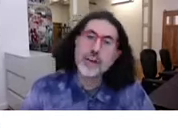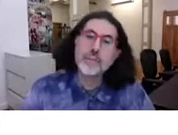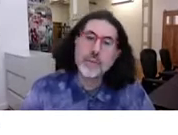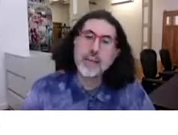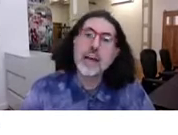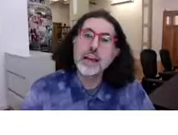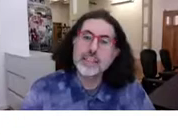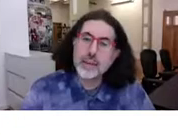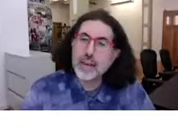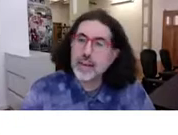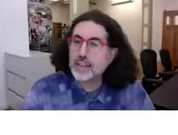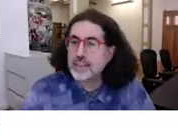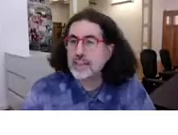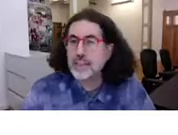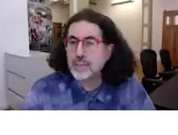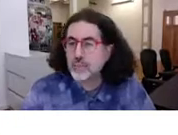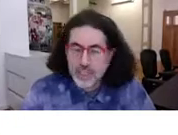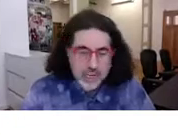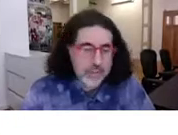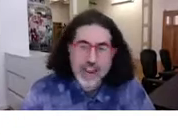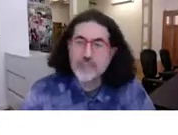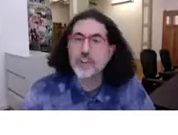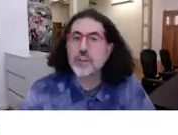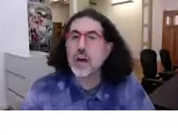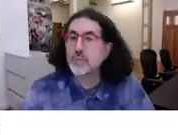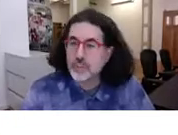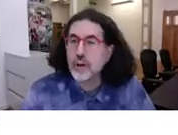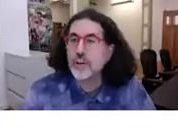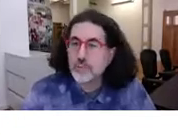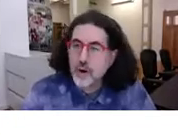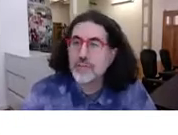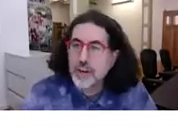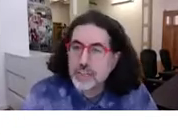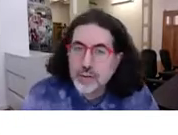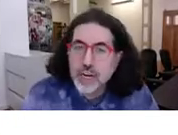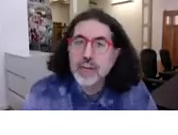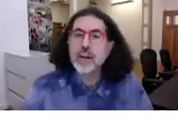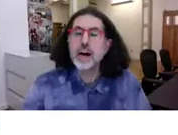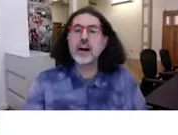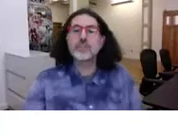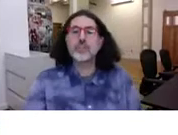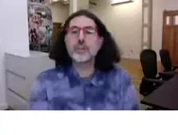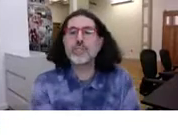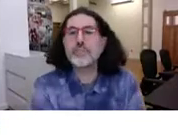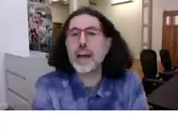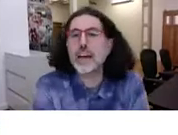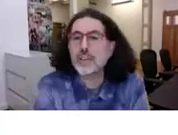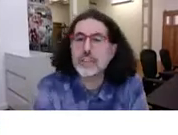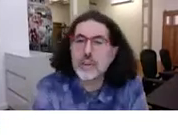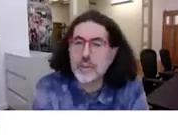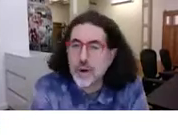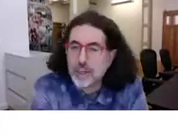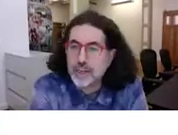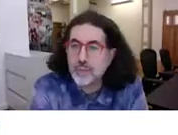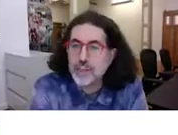for him to be exhibiting this this really painful unresolved part of their history um so the museum actually